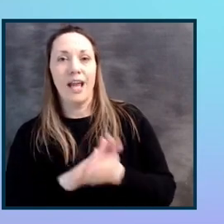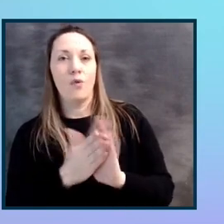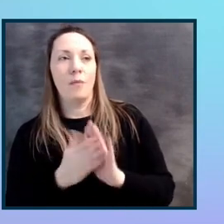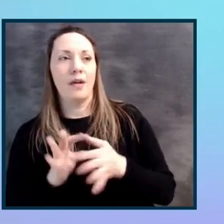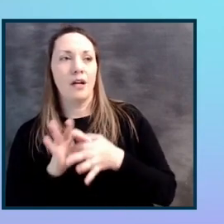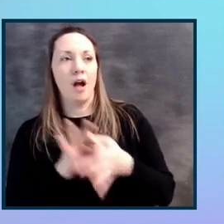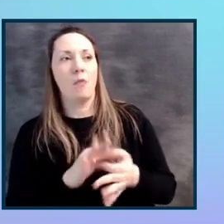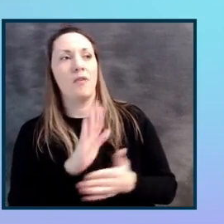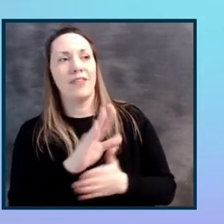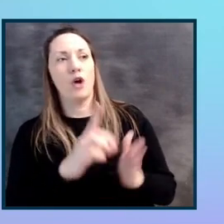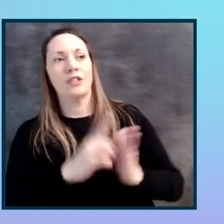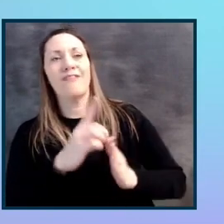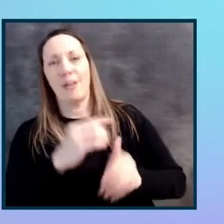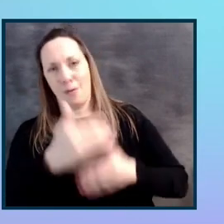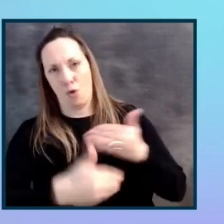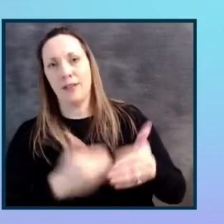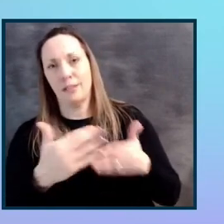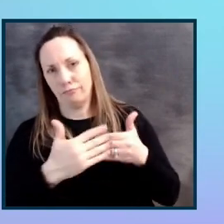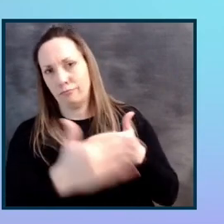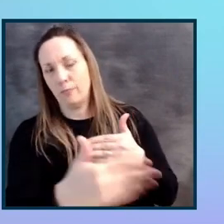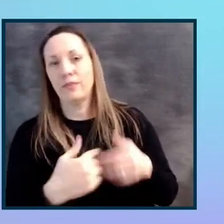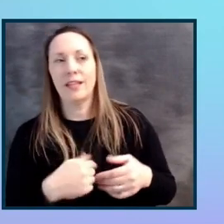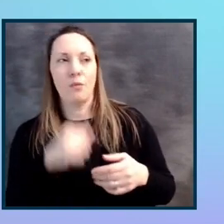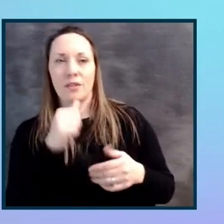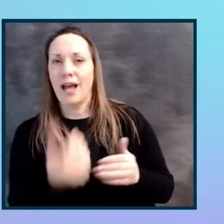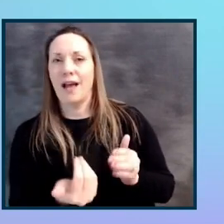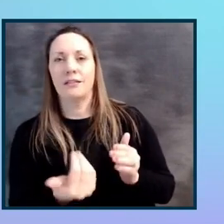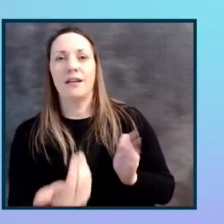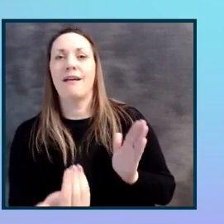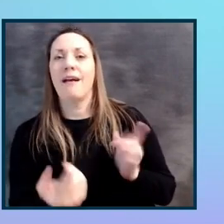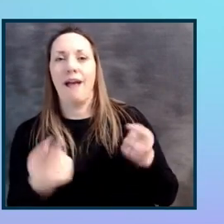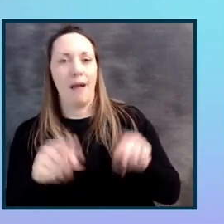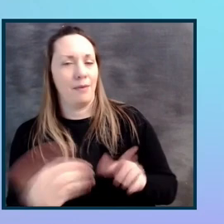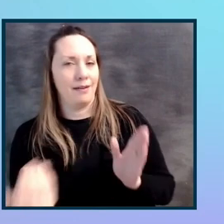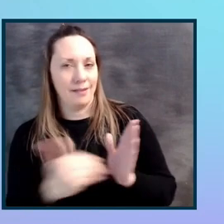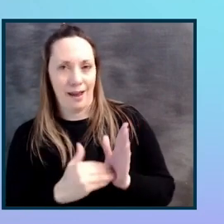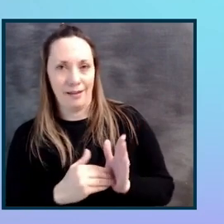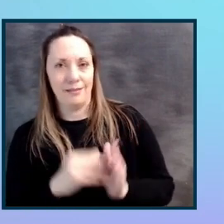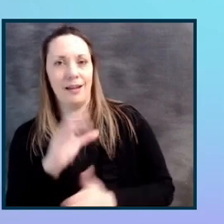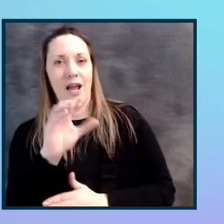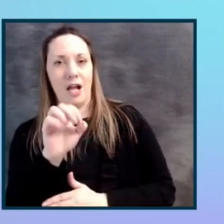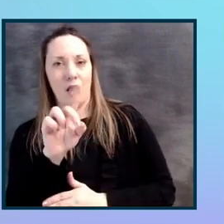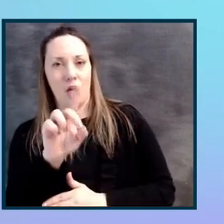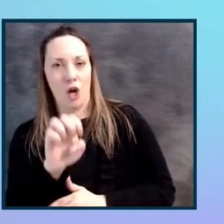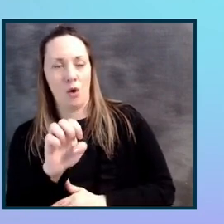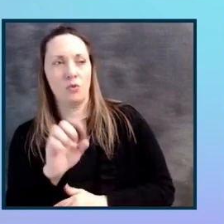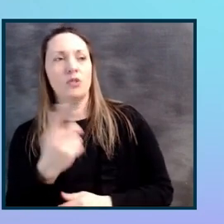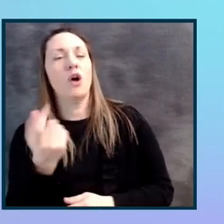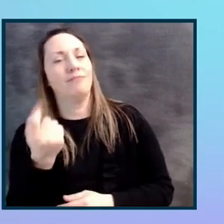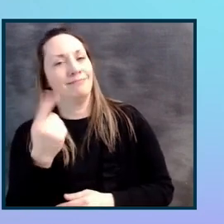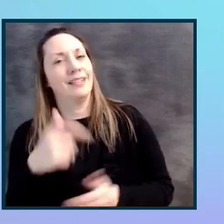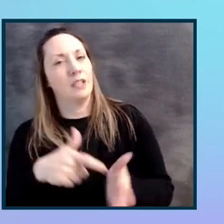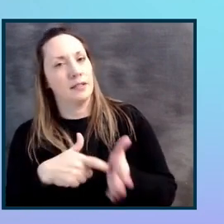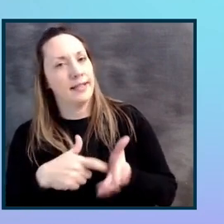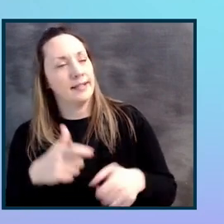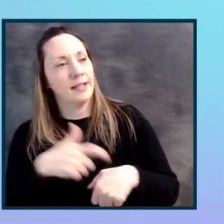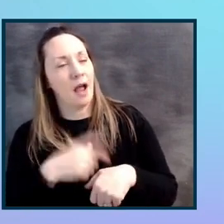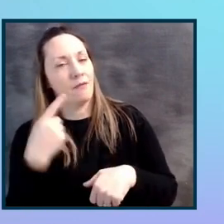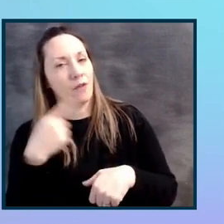of their development process. So they won't repeat the same mistake again in the code. So it does take a little bit of time for them to